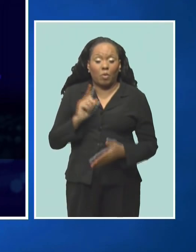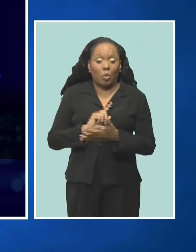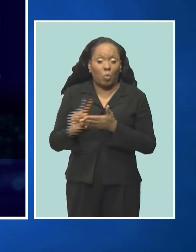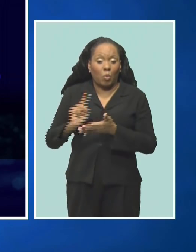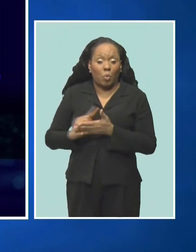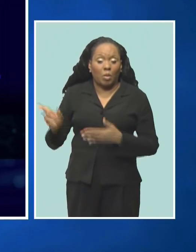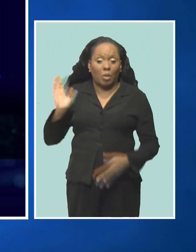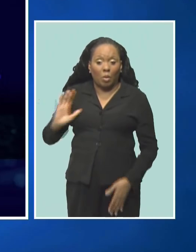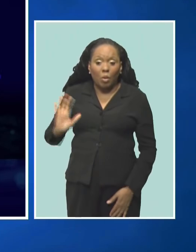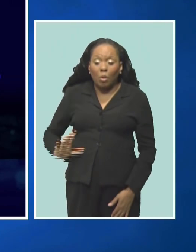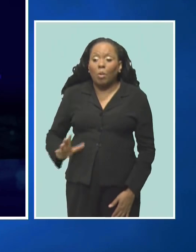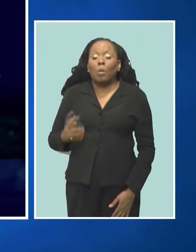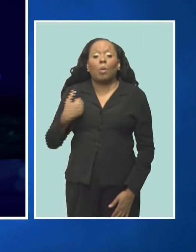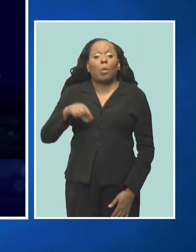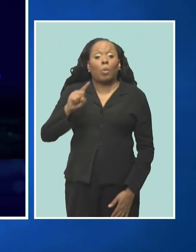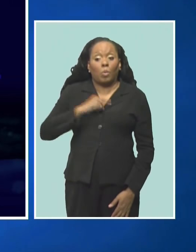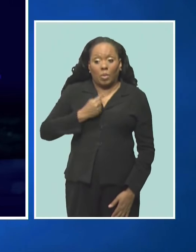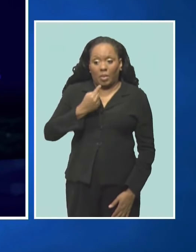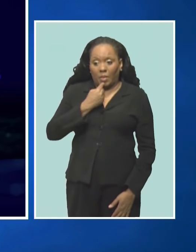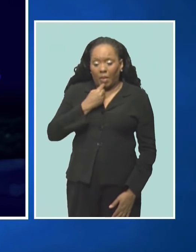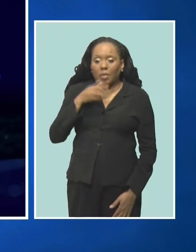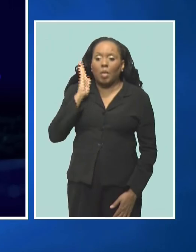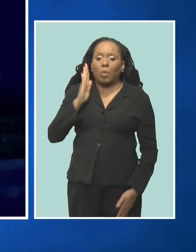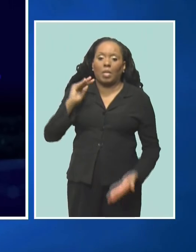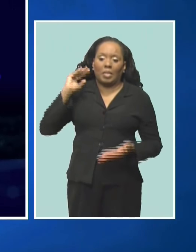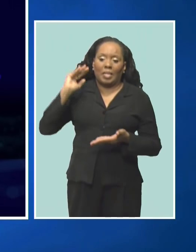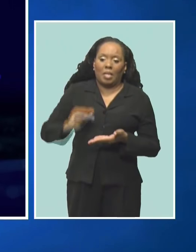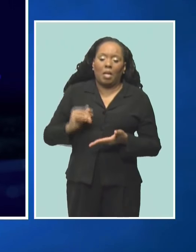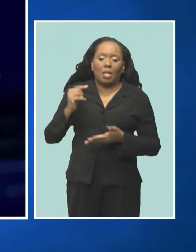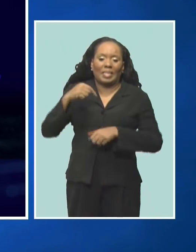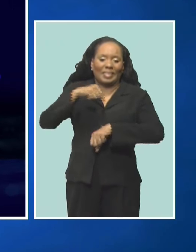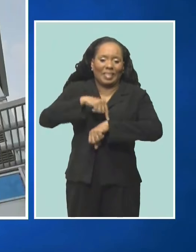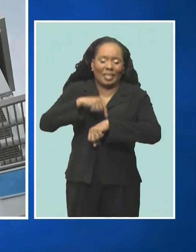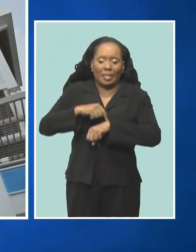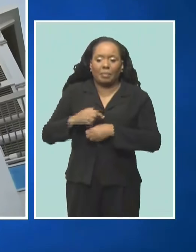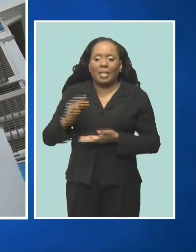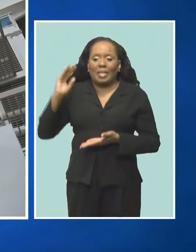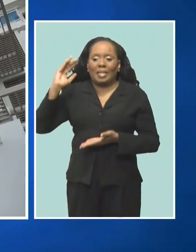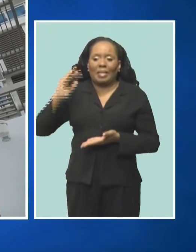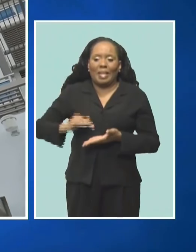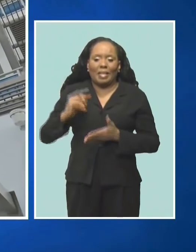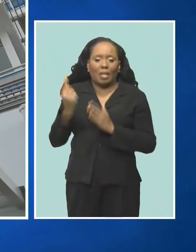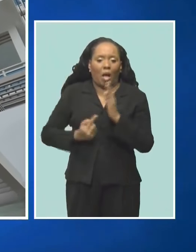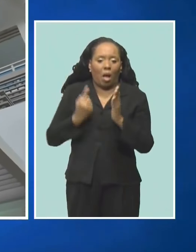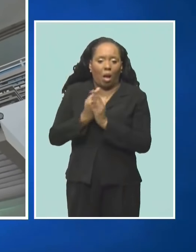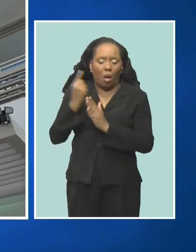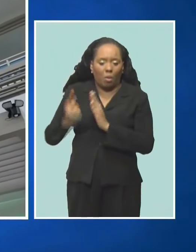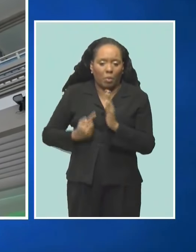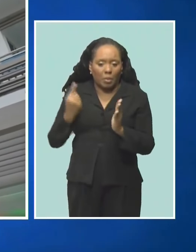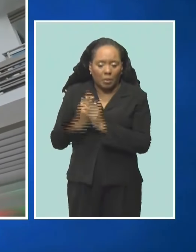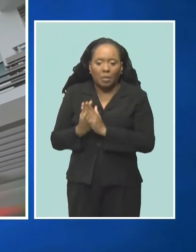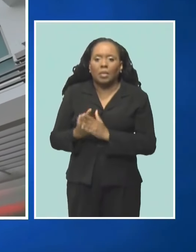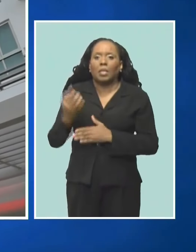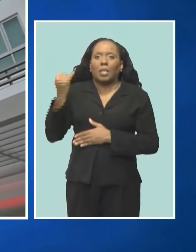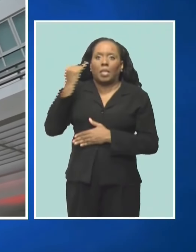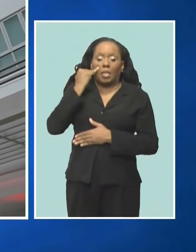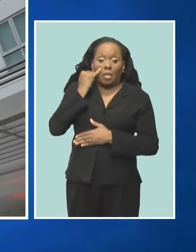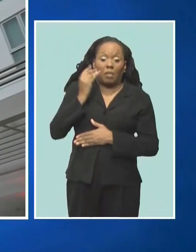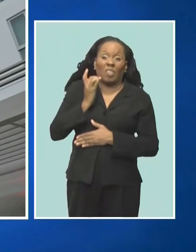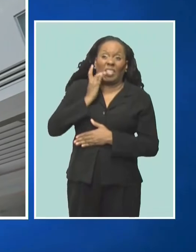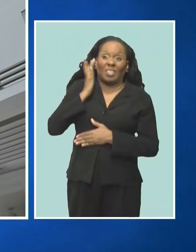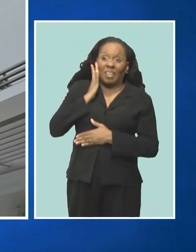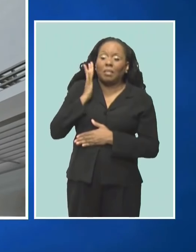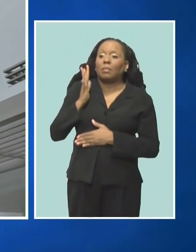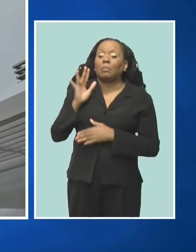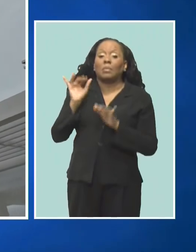We will look at reducing the hours. If, in fact, the numbers of the hotel remain the same,